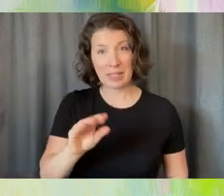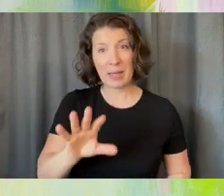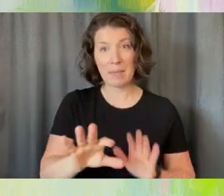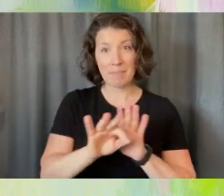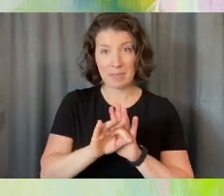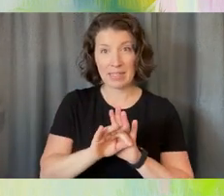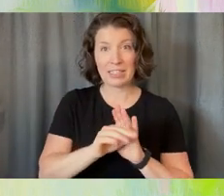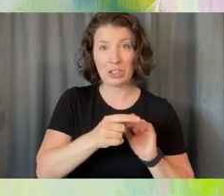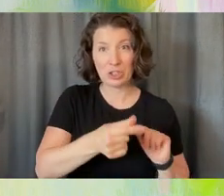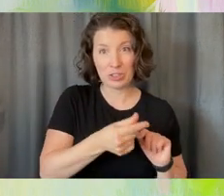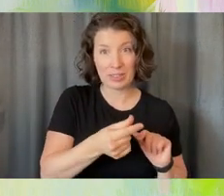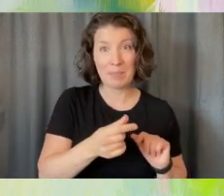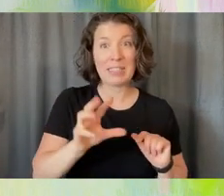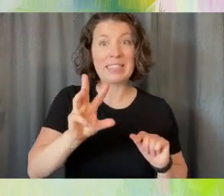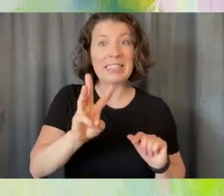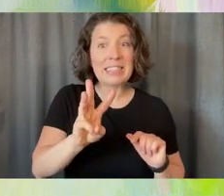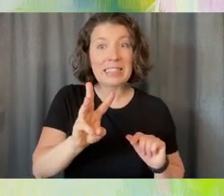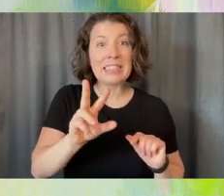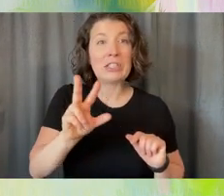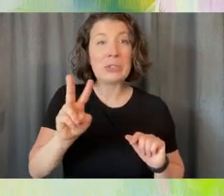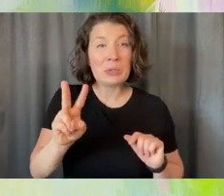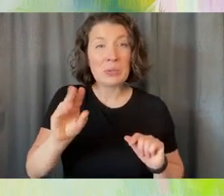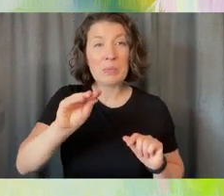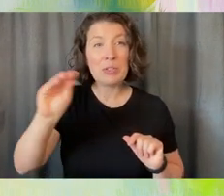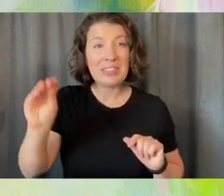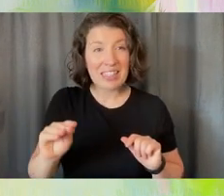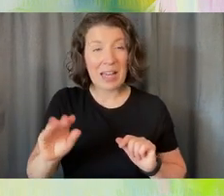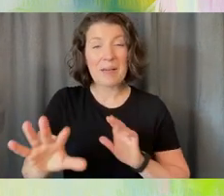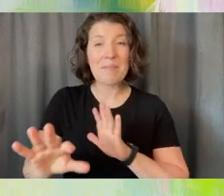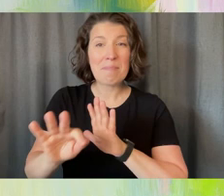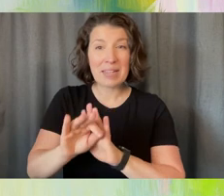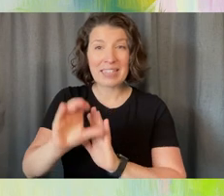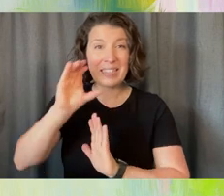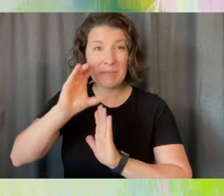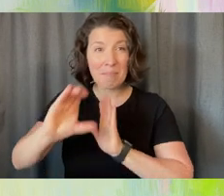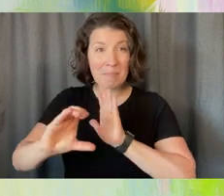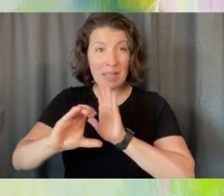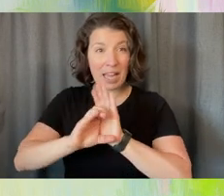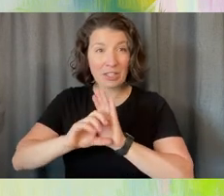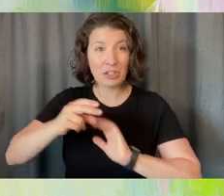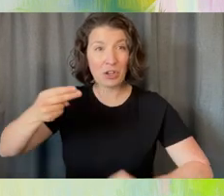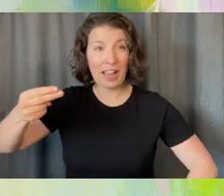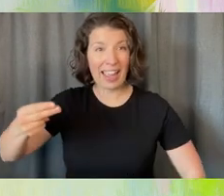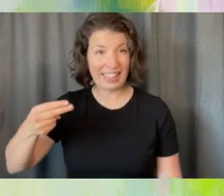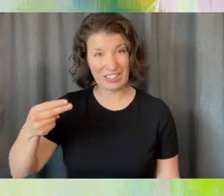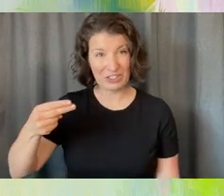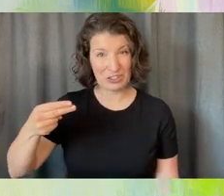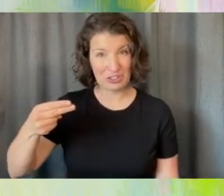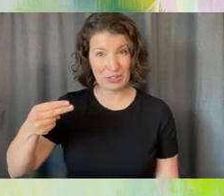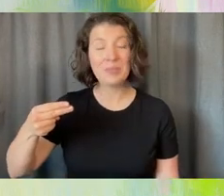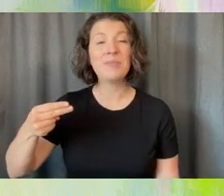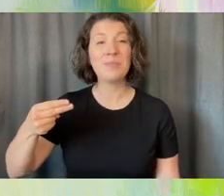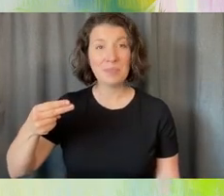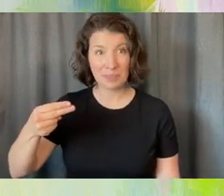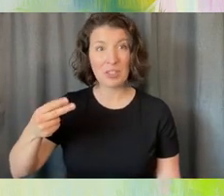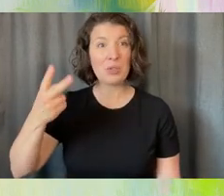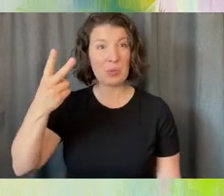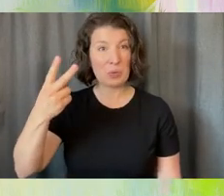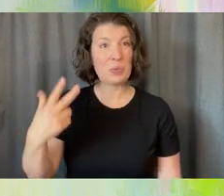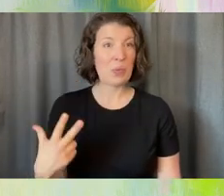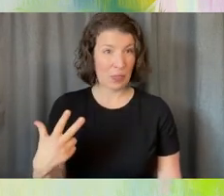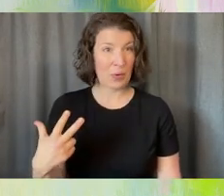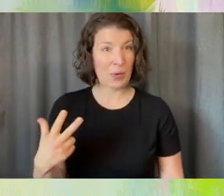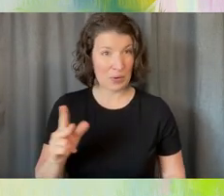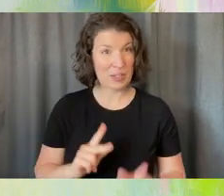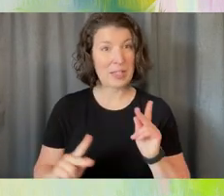% of folks picture H. How are you just saying? H was two thirds of the audience. What do you think